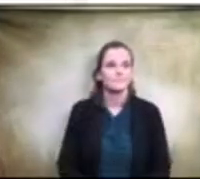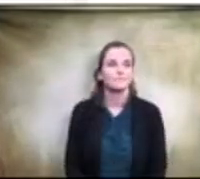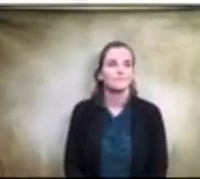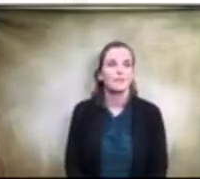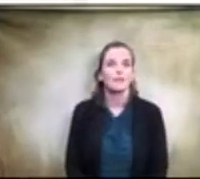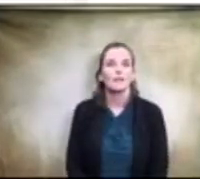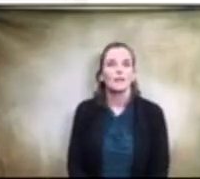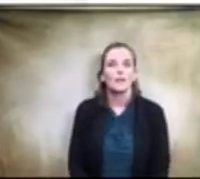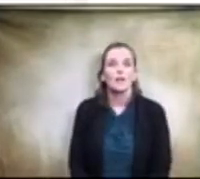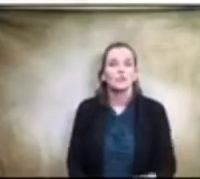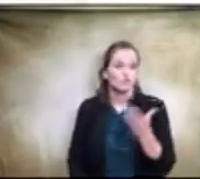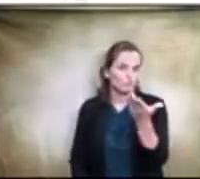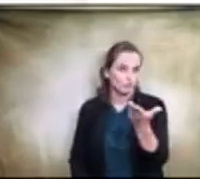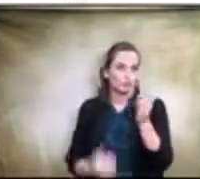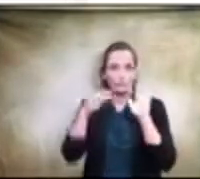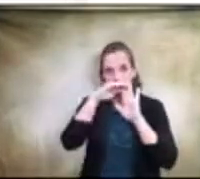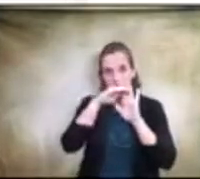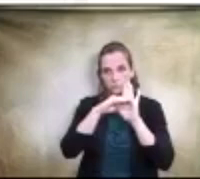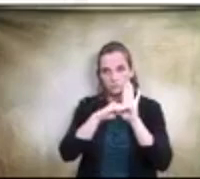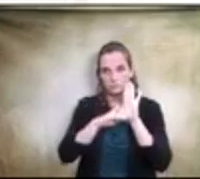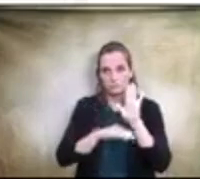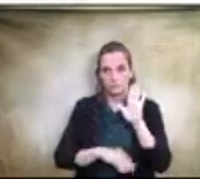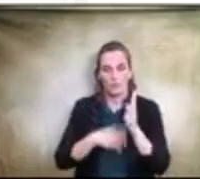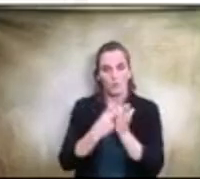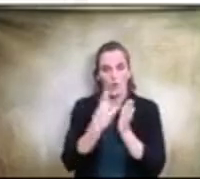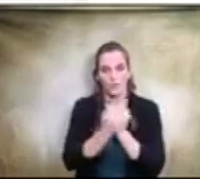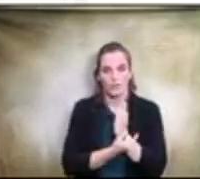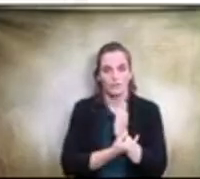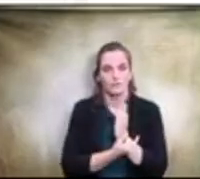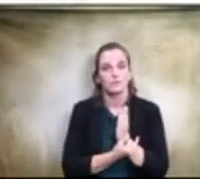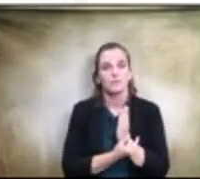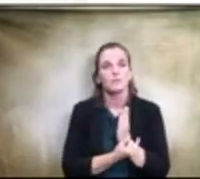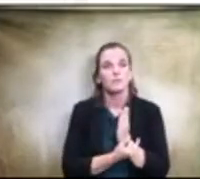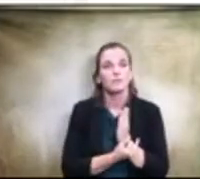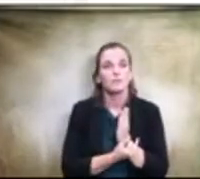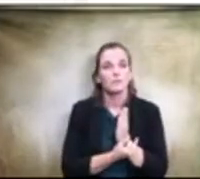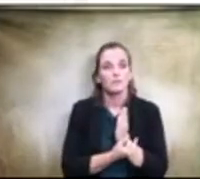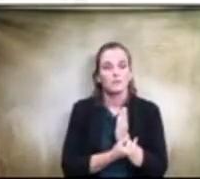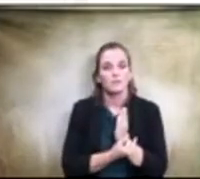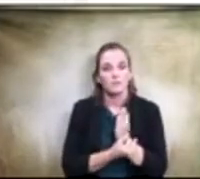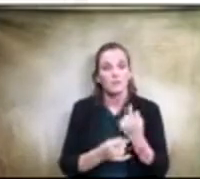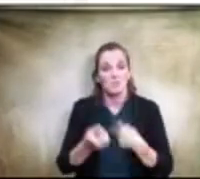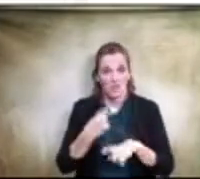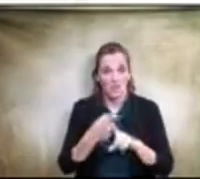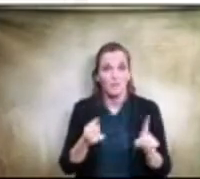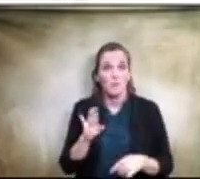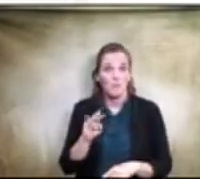projects is the results of not only the Bond Planning Committee,